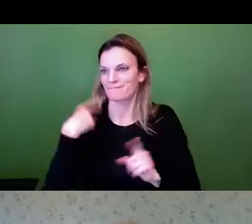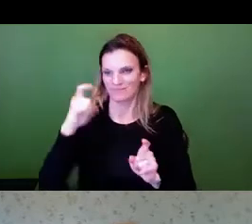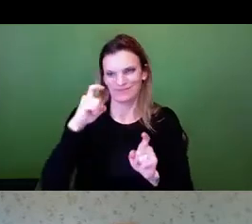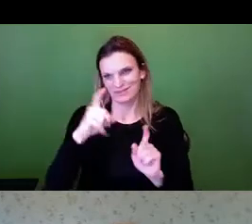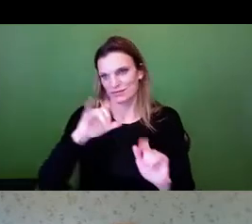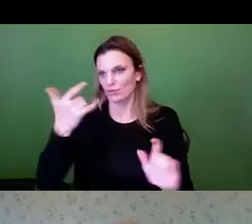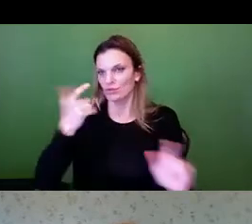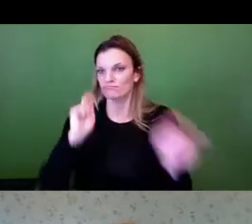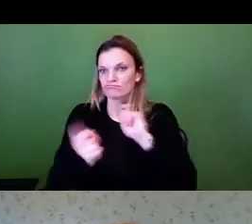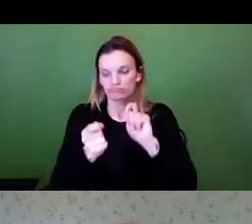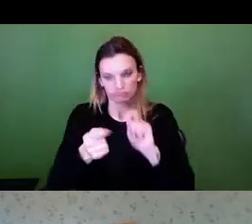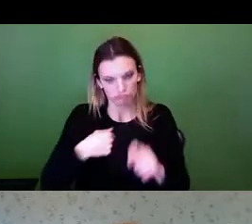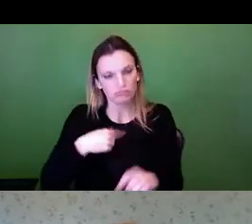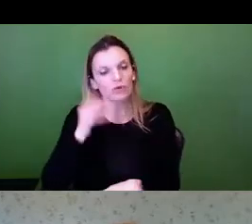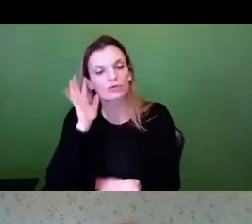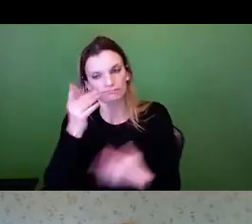that that's happened.